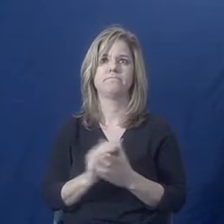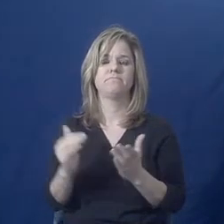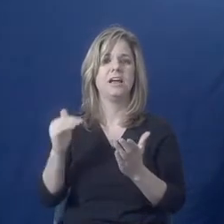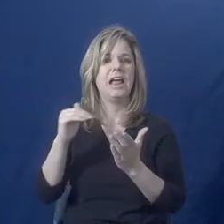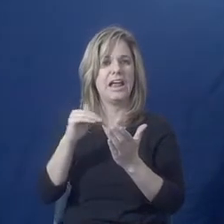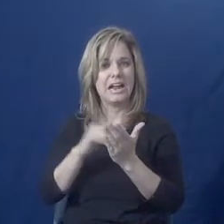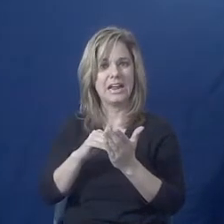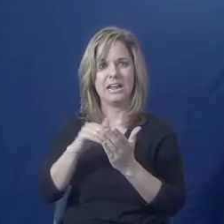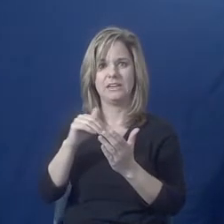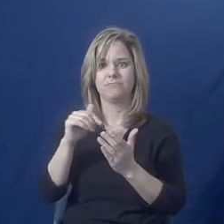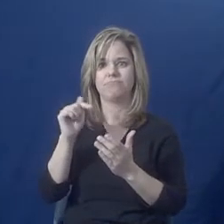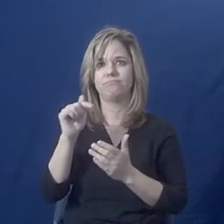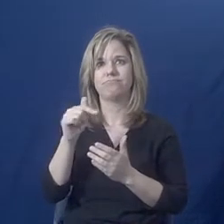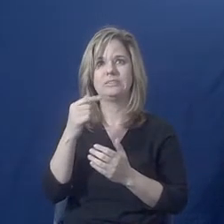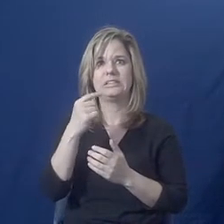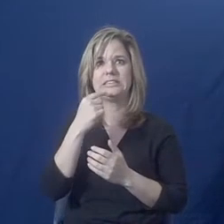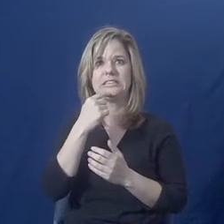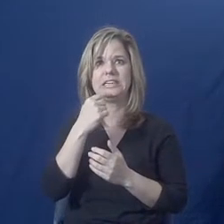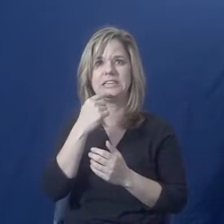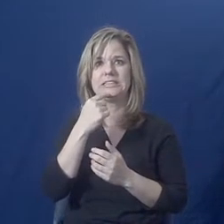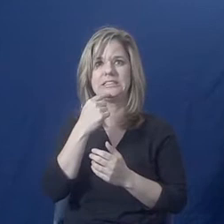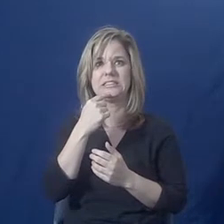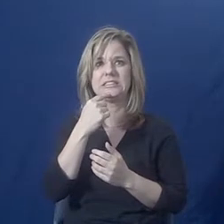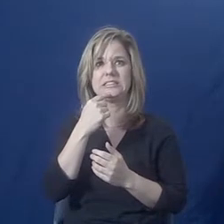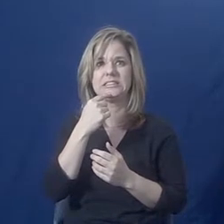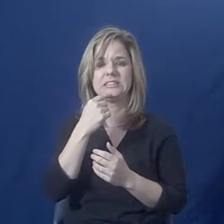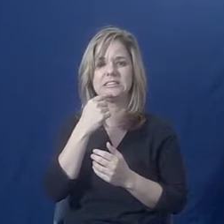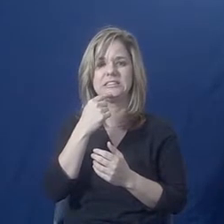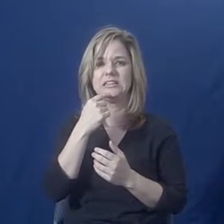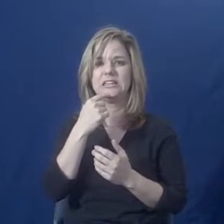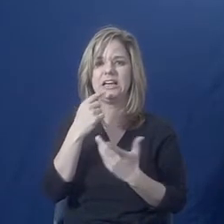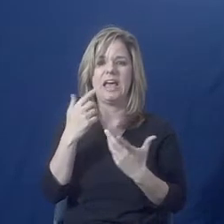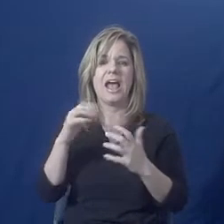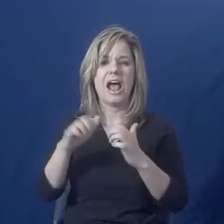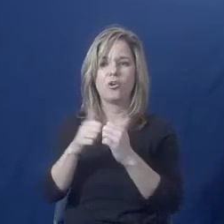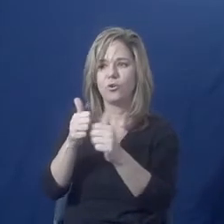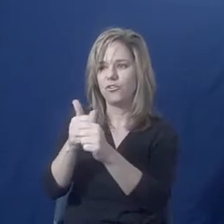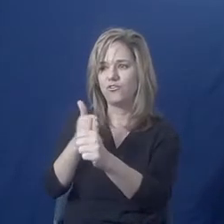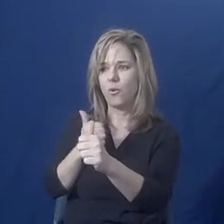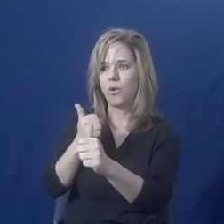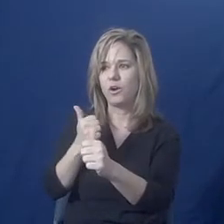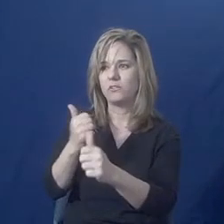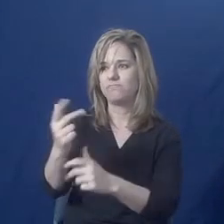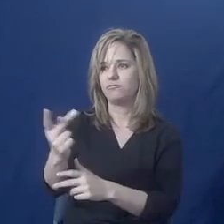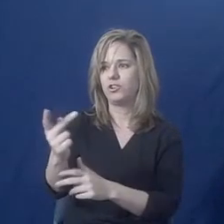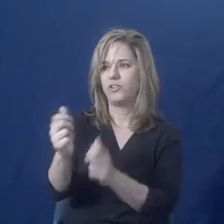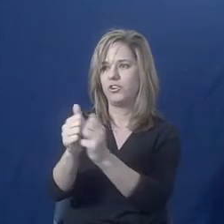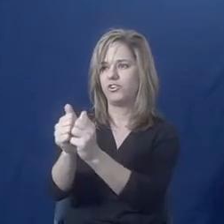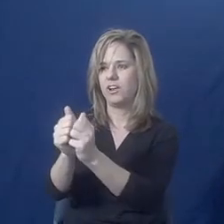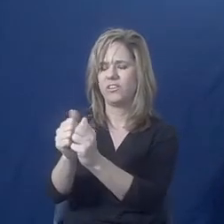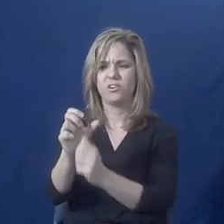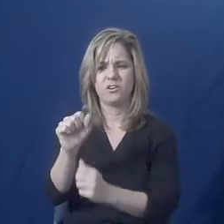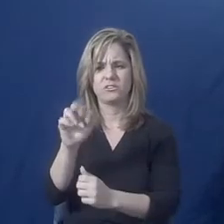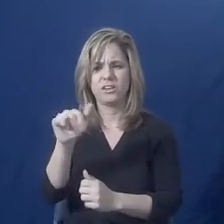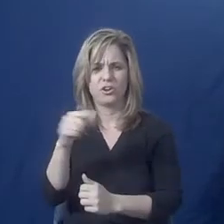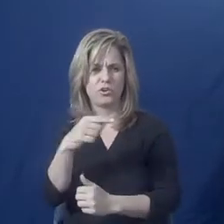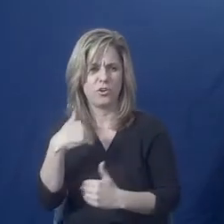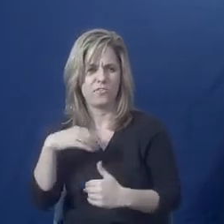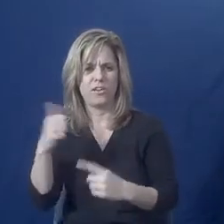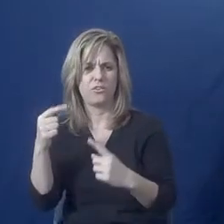being alone with the abuse. Sarah, did you have other points on this particular slide?